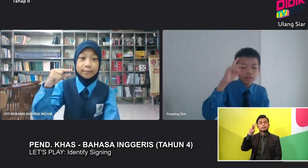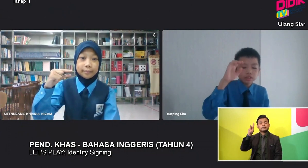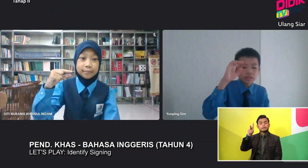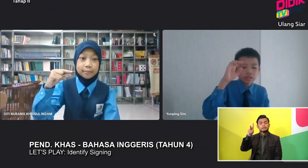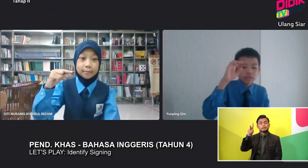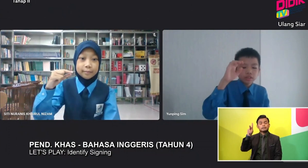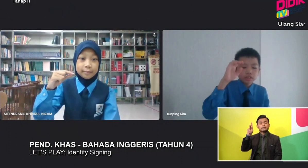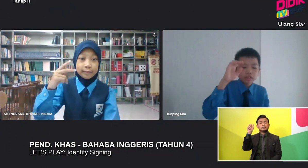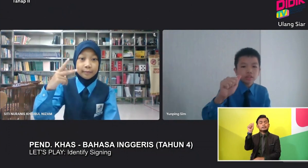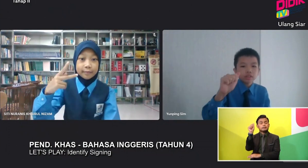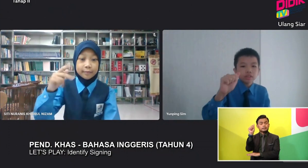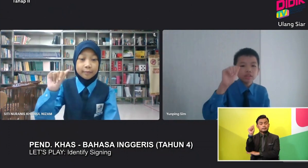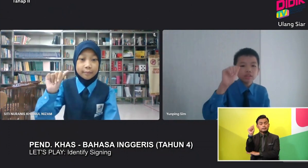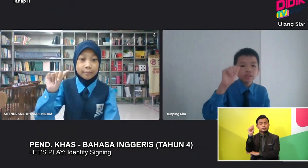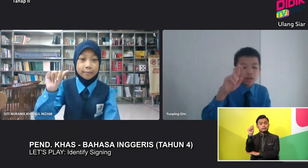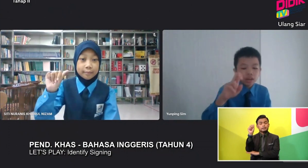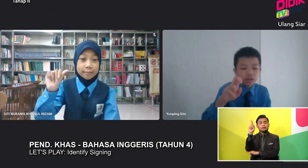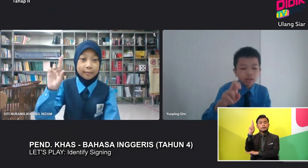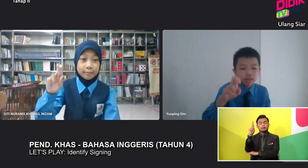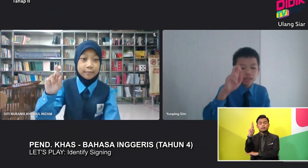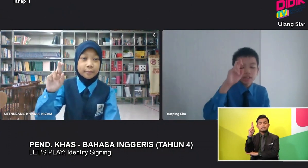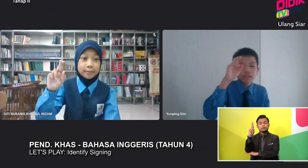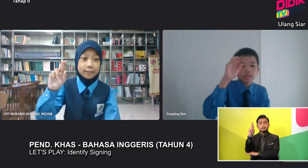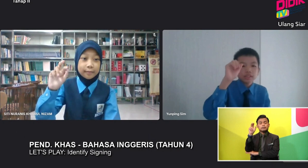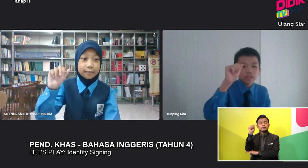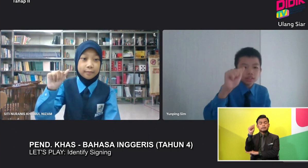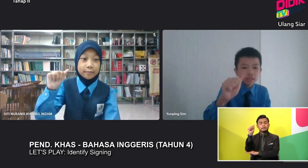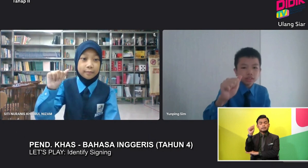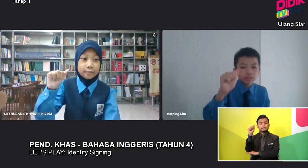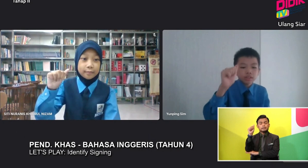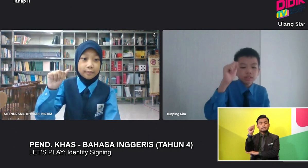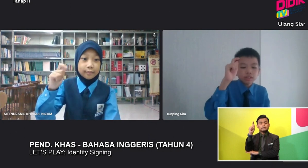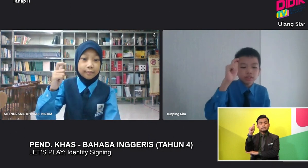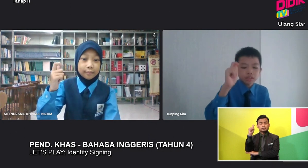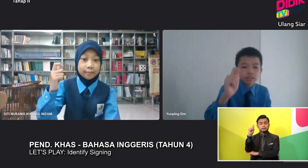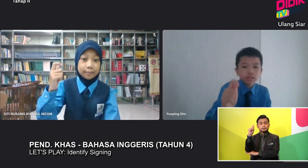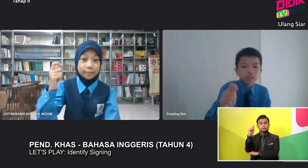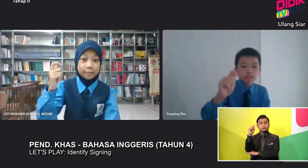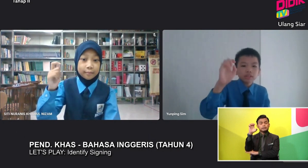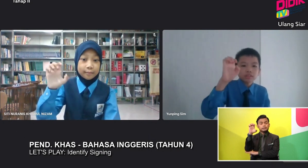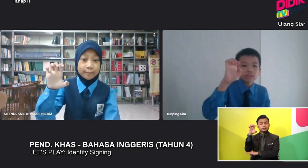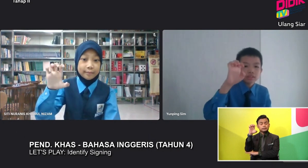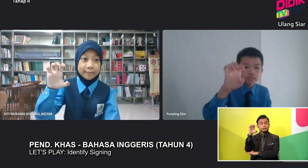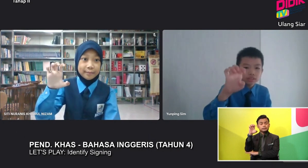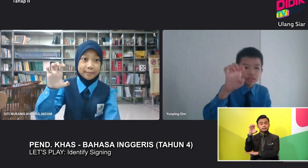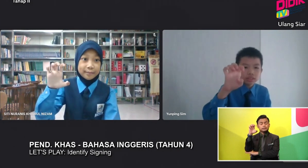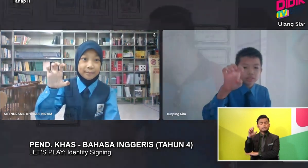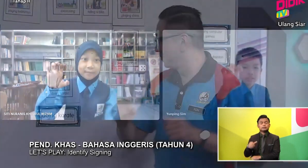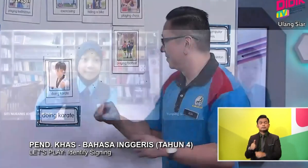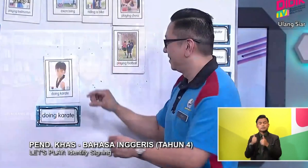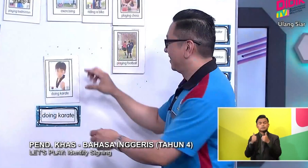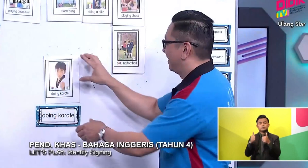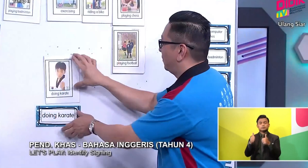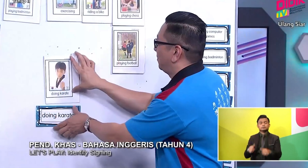A R A T E Nice job.